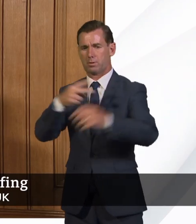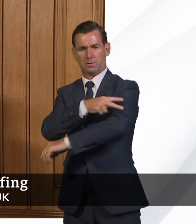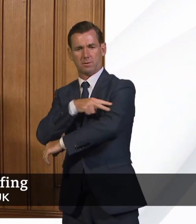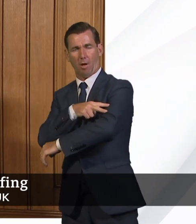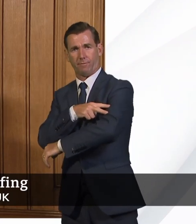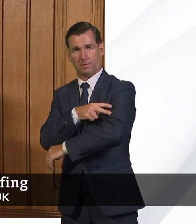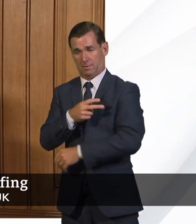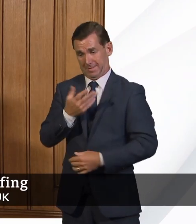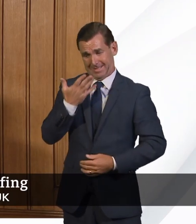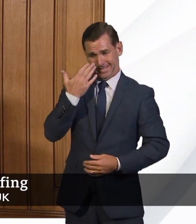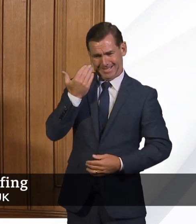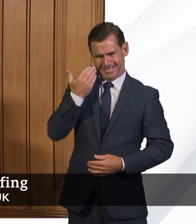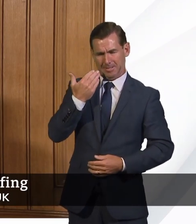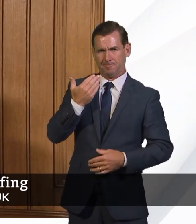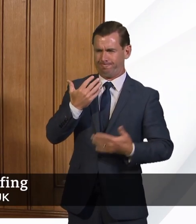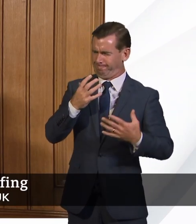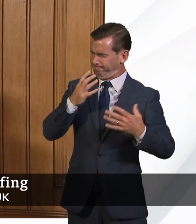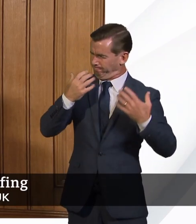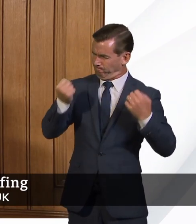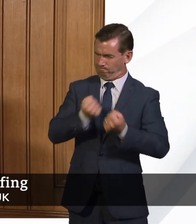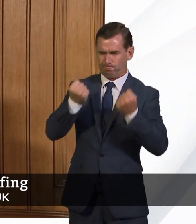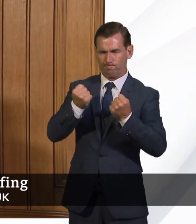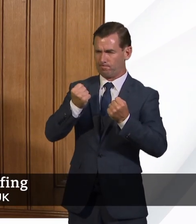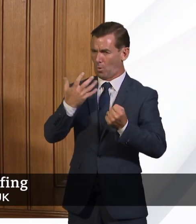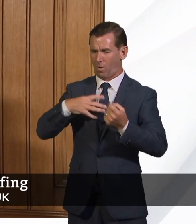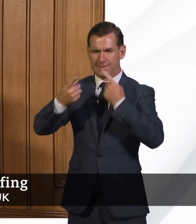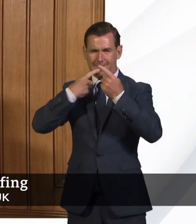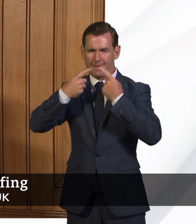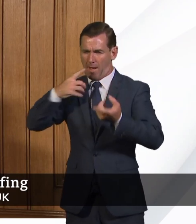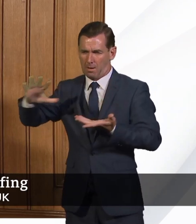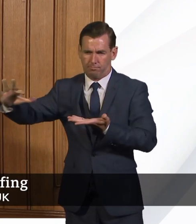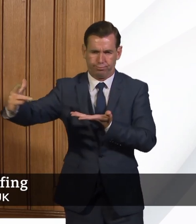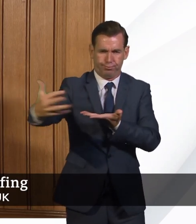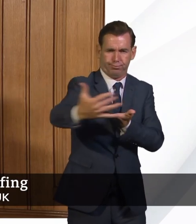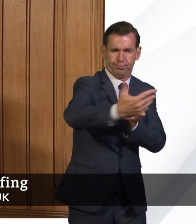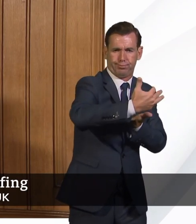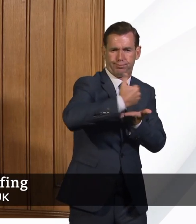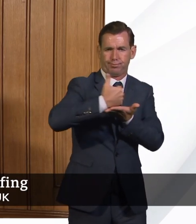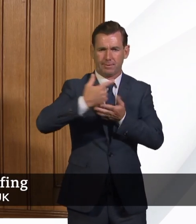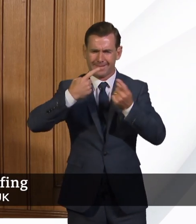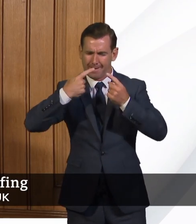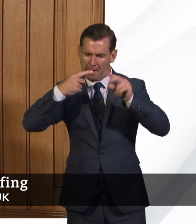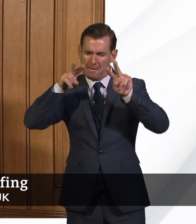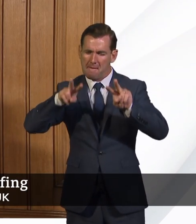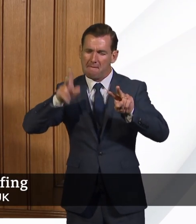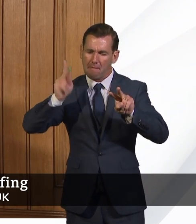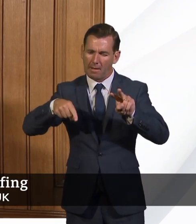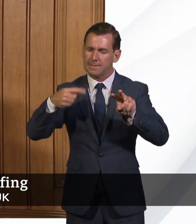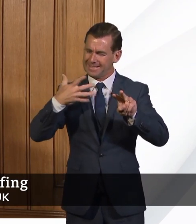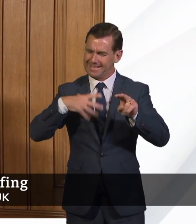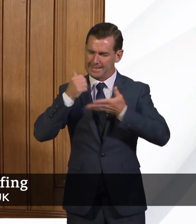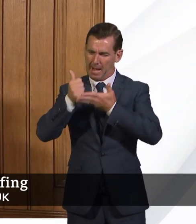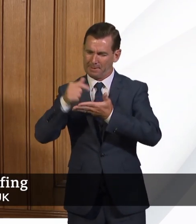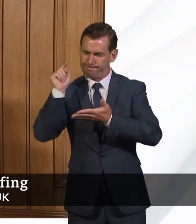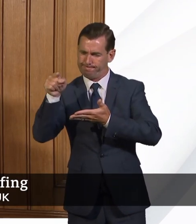More recently, we have had a real focus on data collection and understanding those organizations where we need, who we need to support the most.